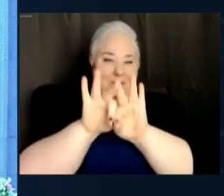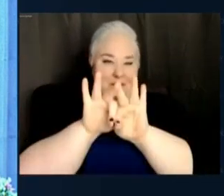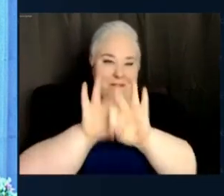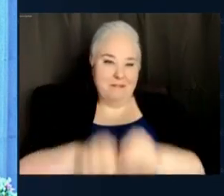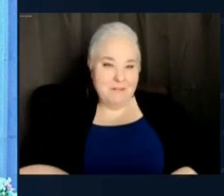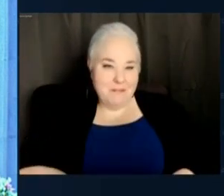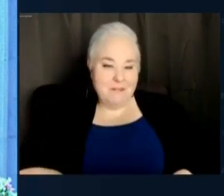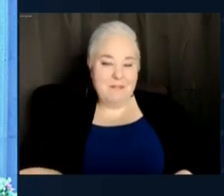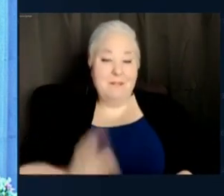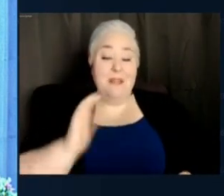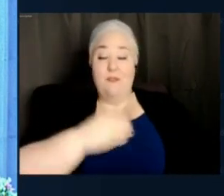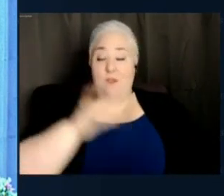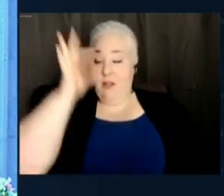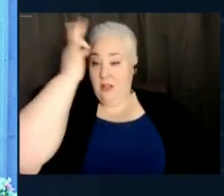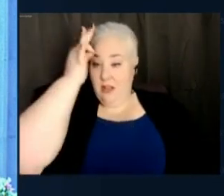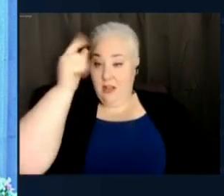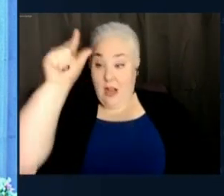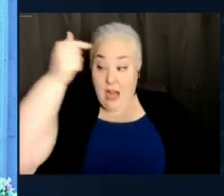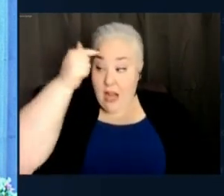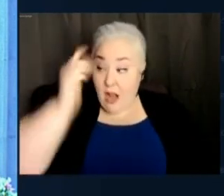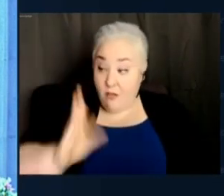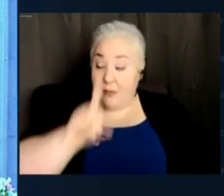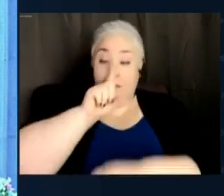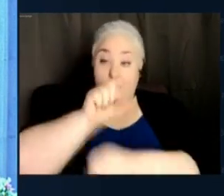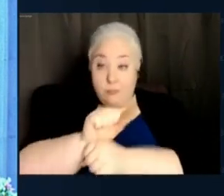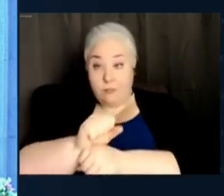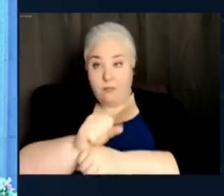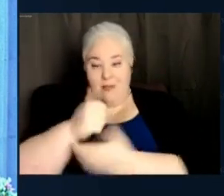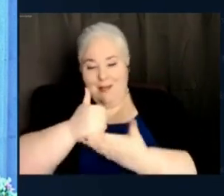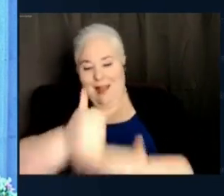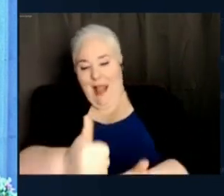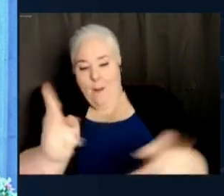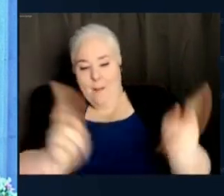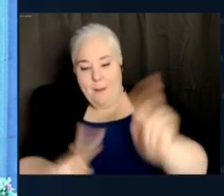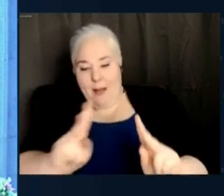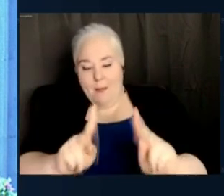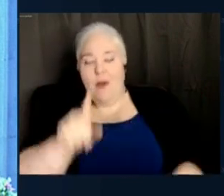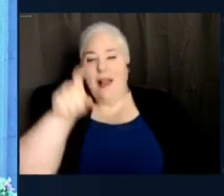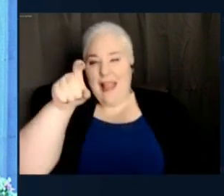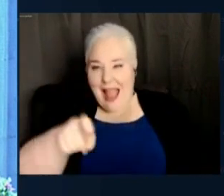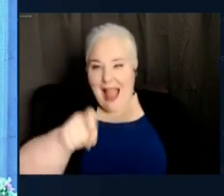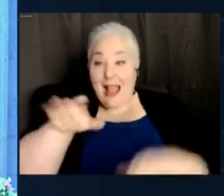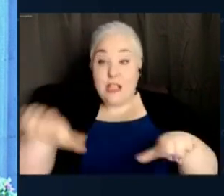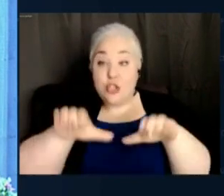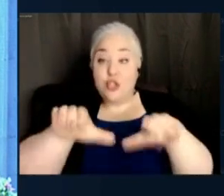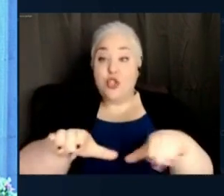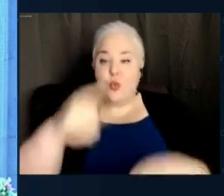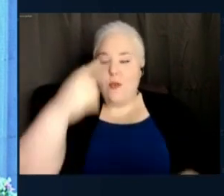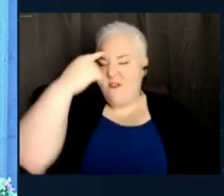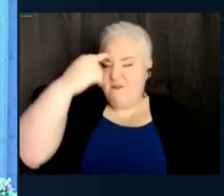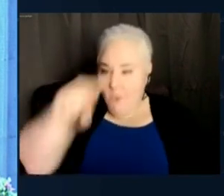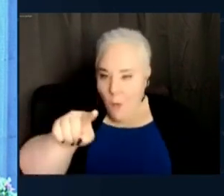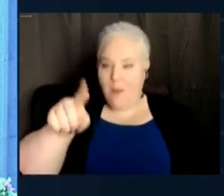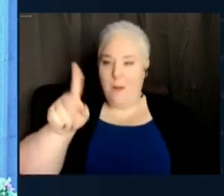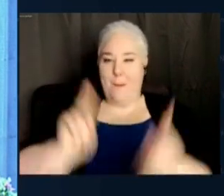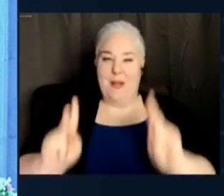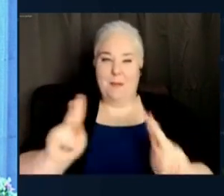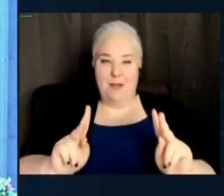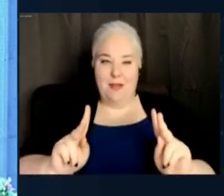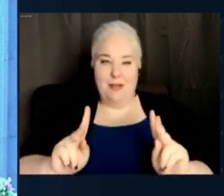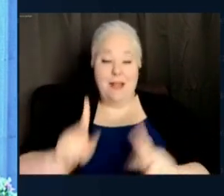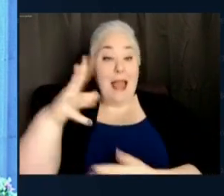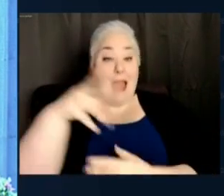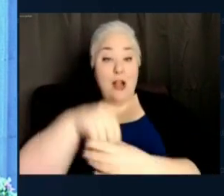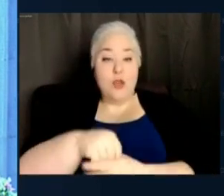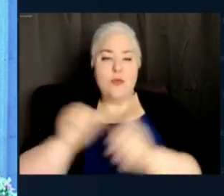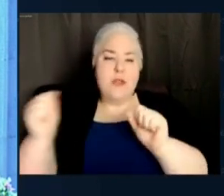government is to truly be for the people, it must produce for the people, which includes all